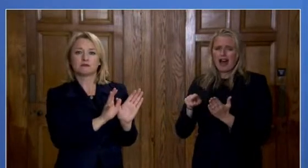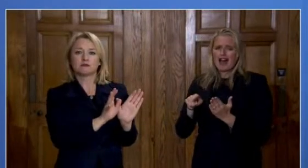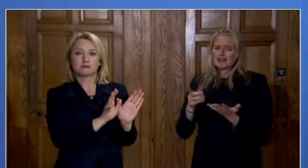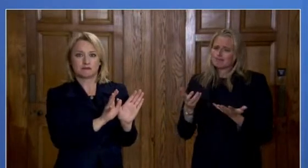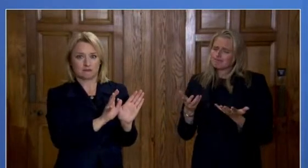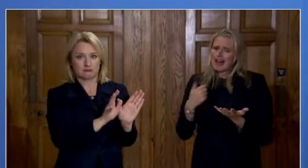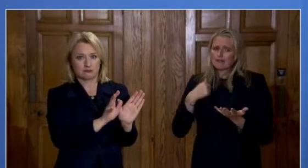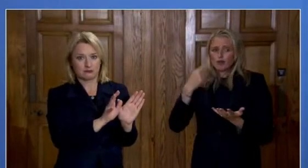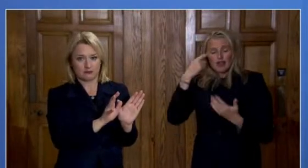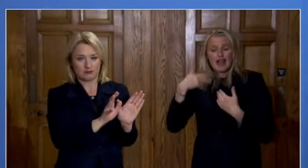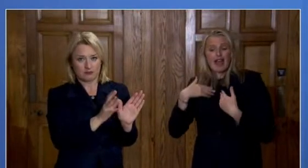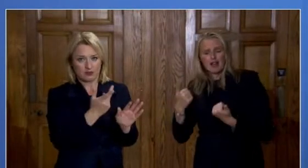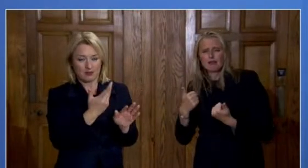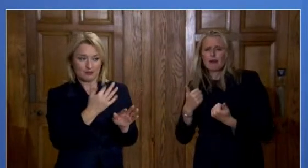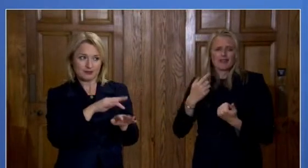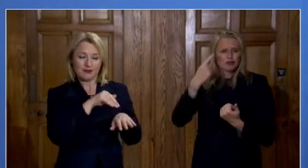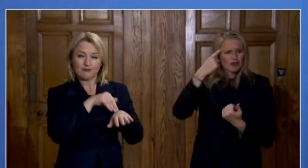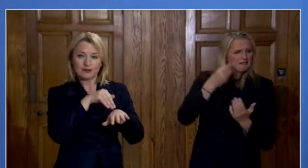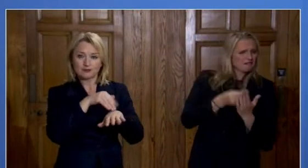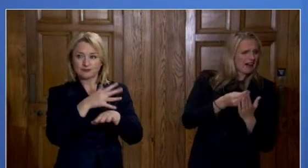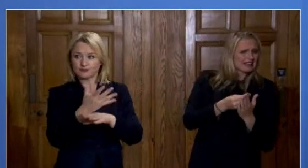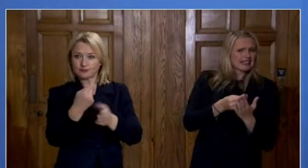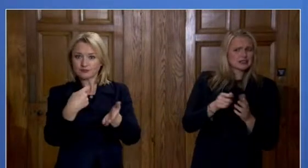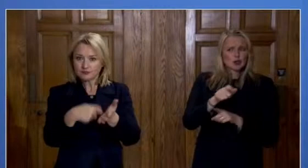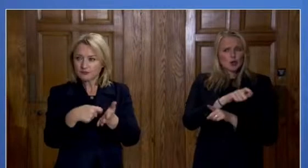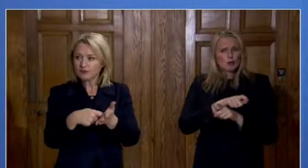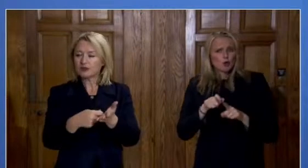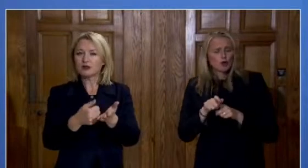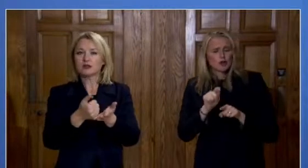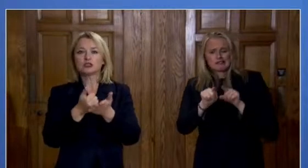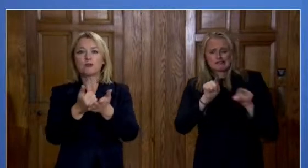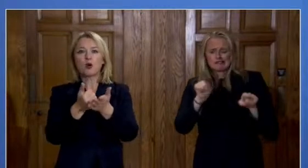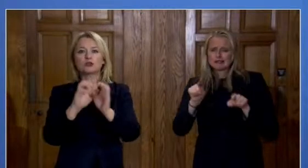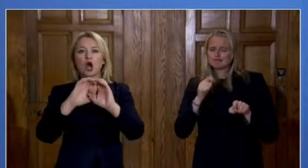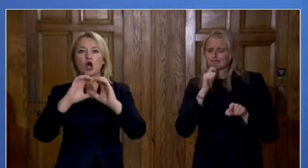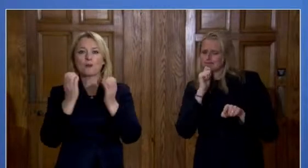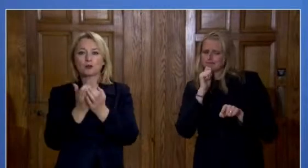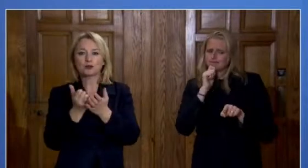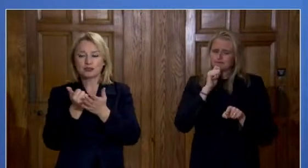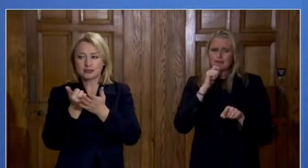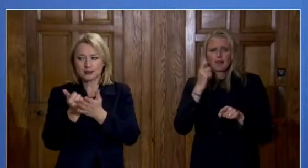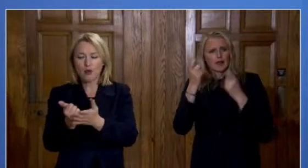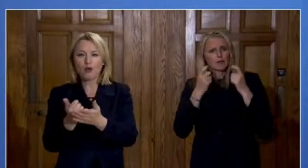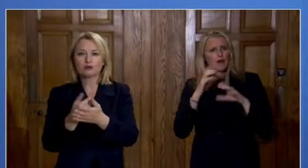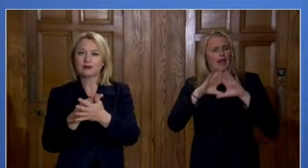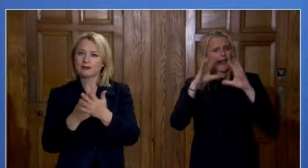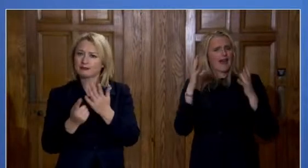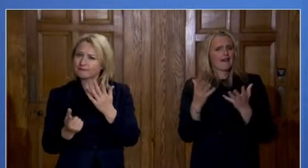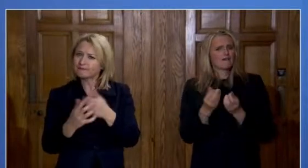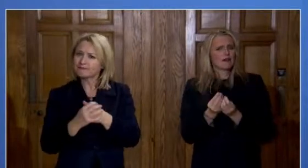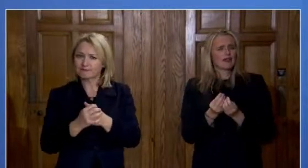us as a health point of view but there's also financial support there's community supports that have to be put in place as well so this is about a holistic approach